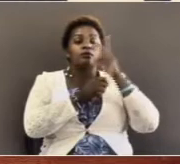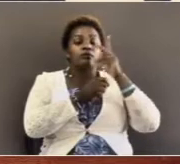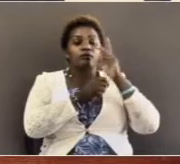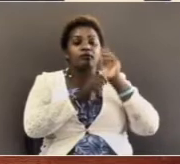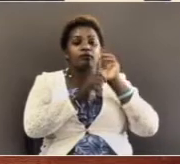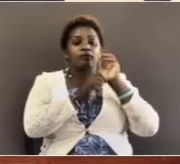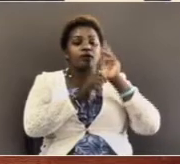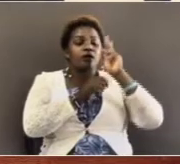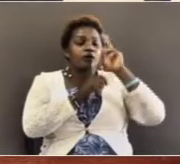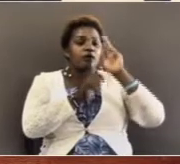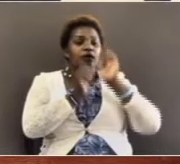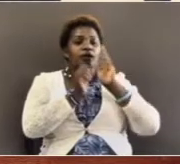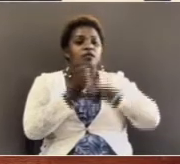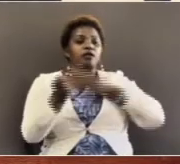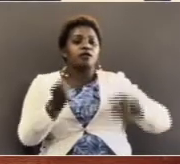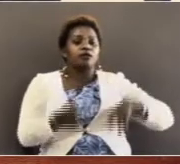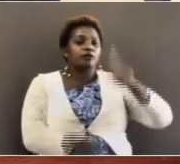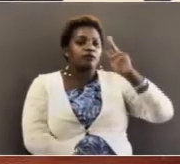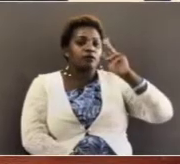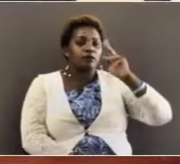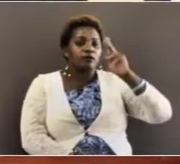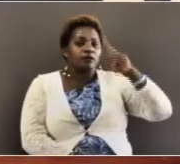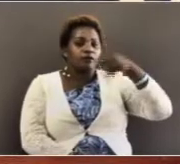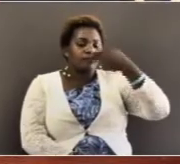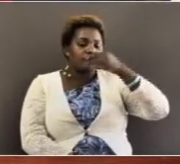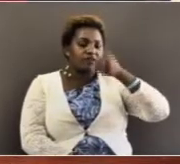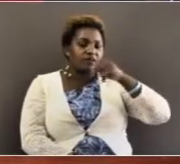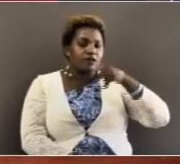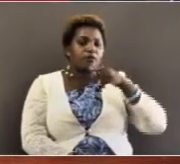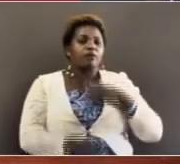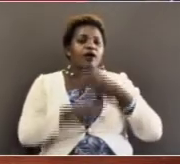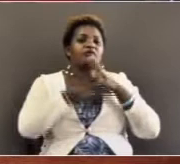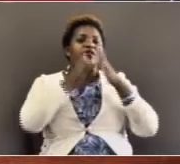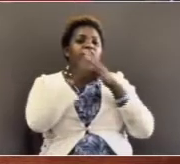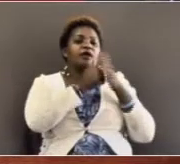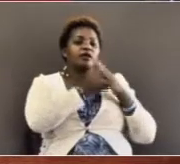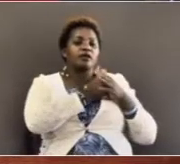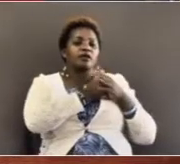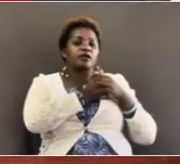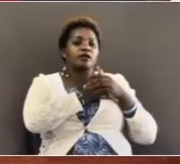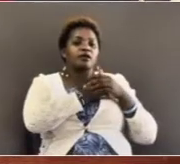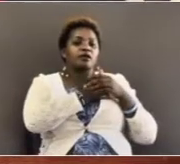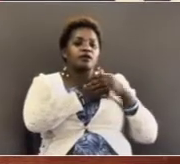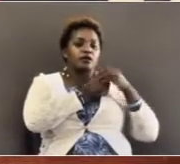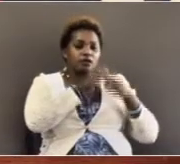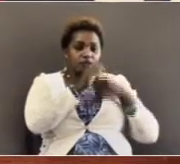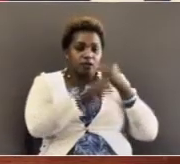Prince Philip, who died after 99 years of living.